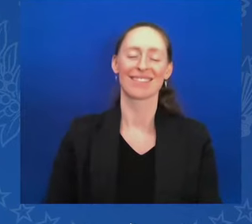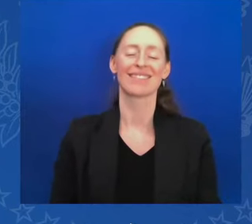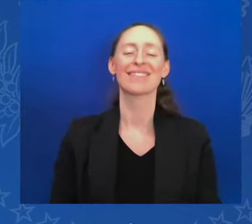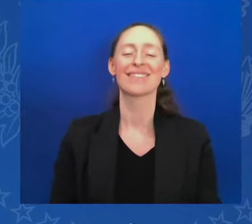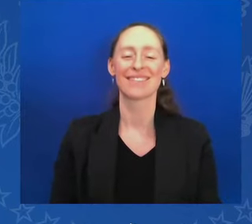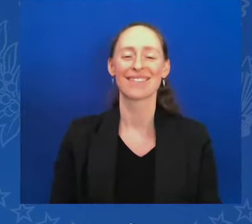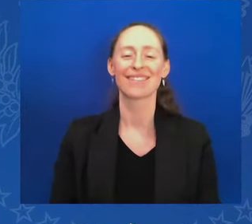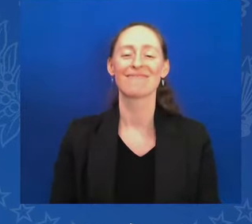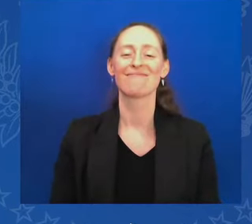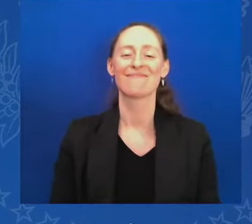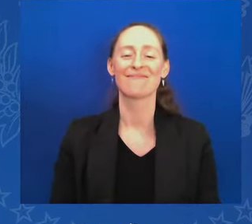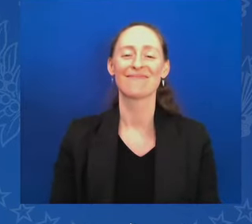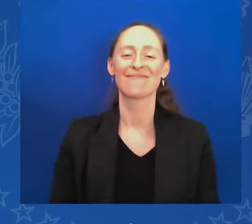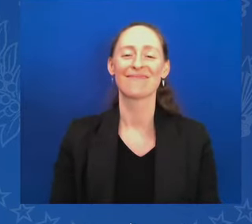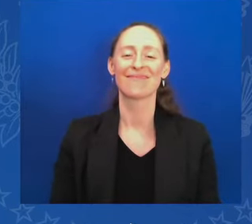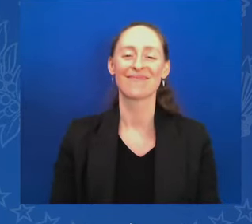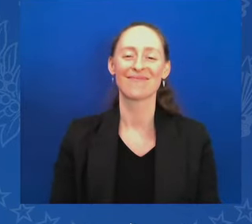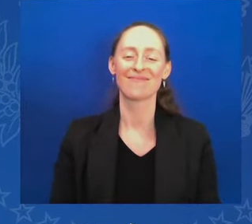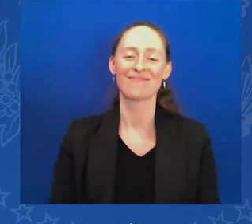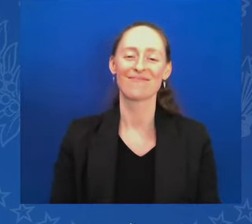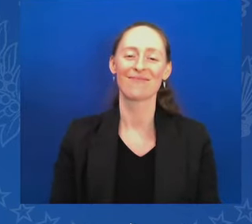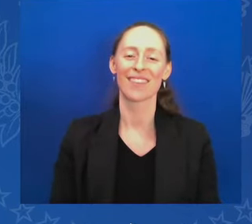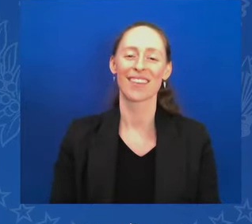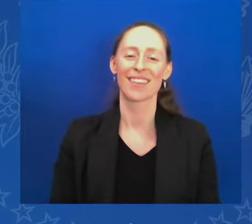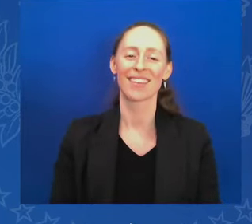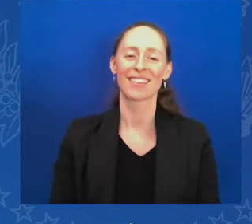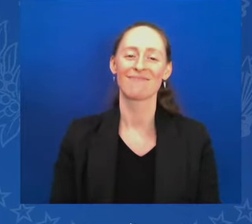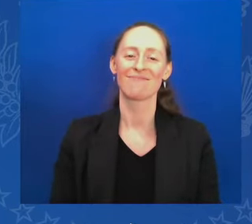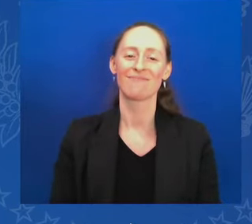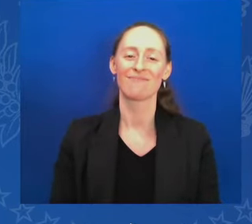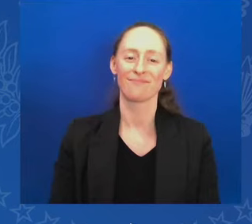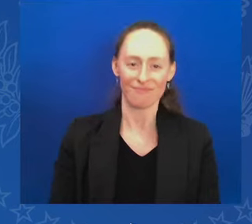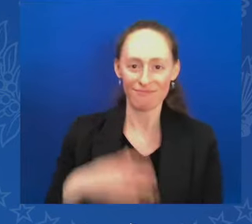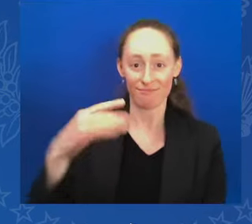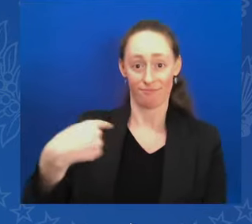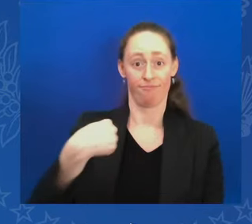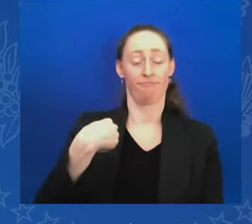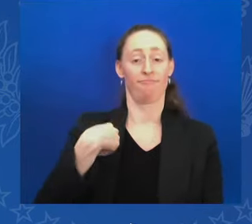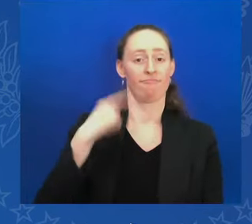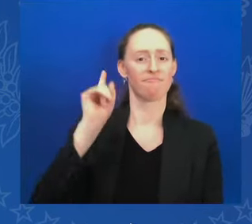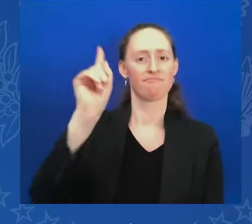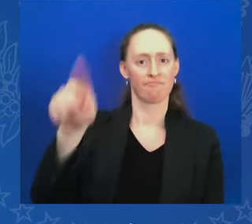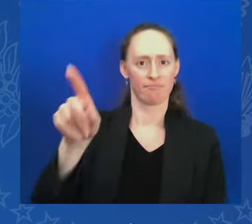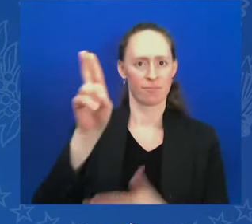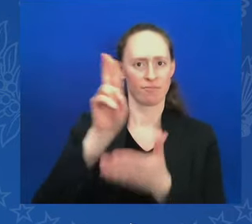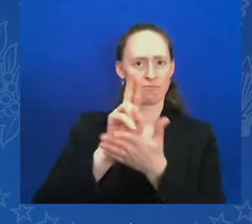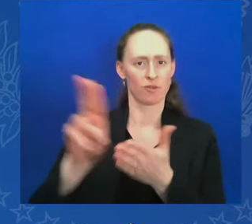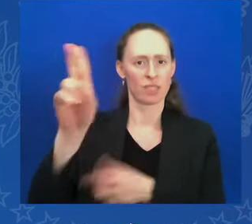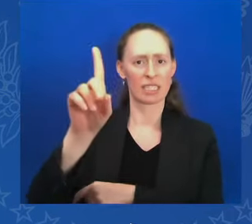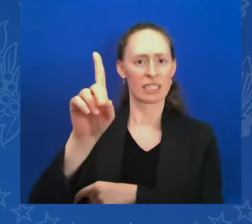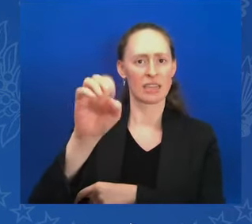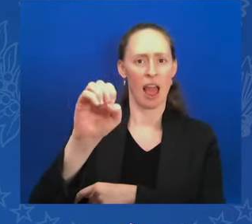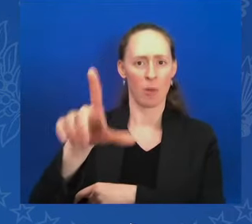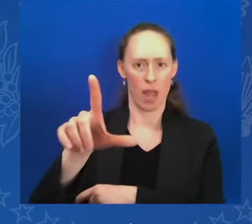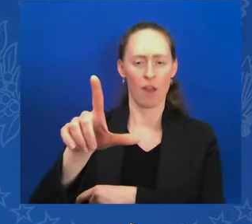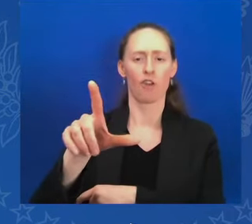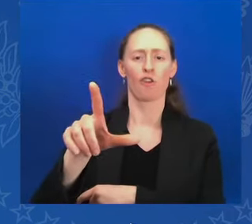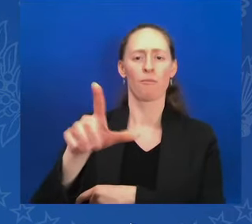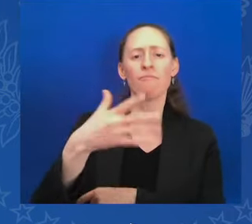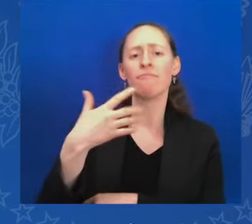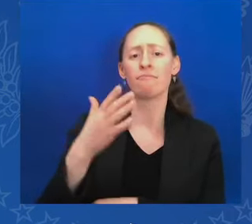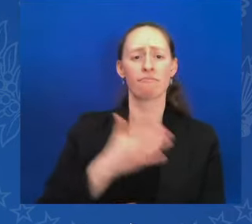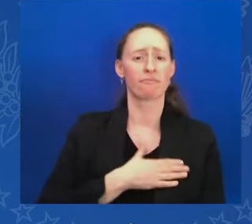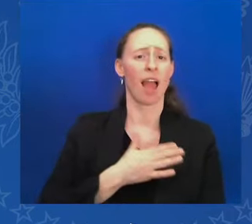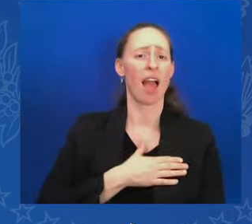Now, look, I went to the University of Dover. Everybody tells me the great schools they went to. All my kids went to Penn and George and all these They